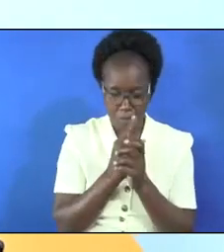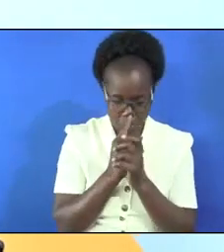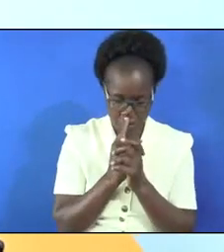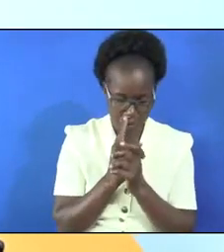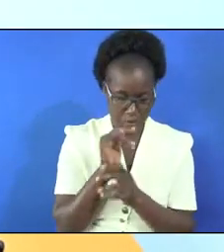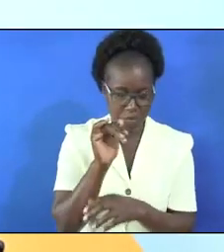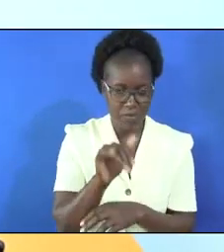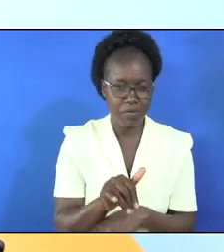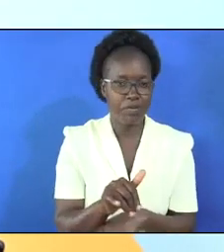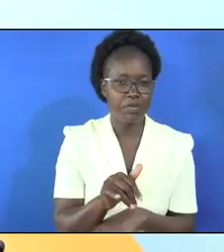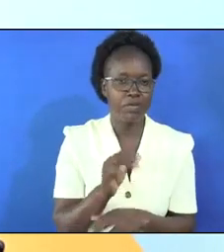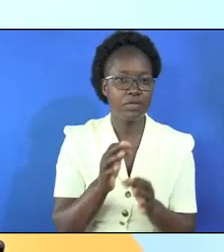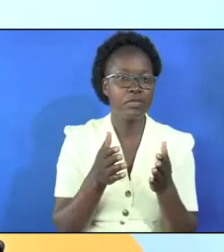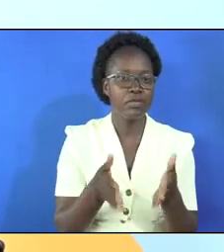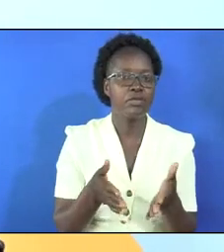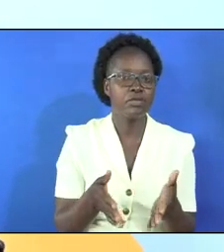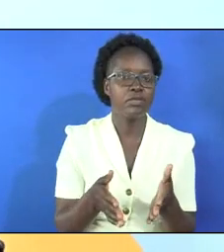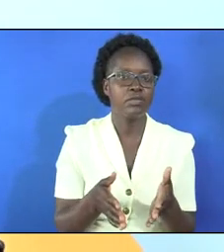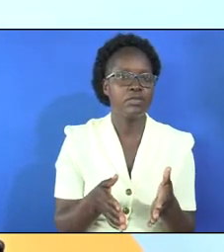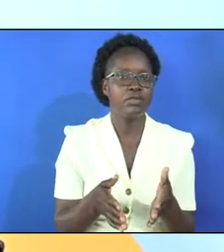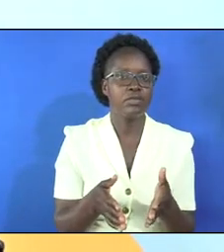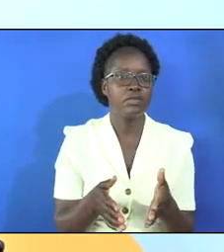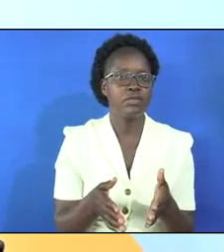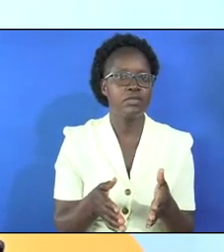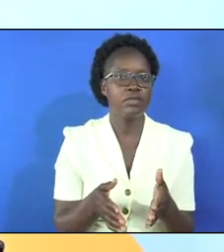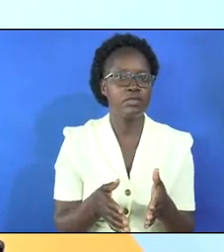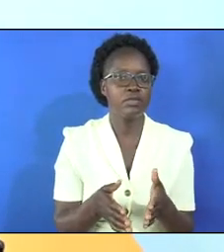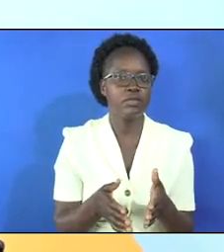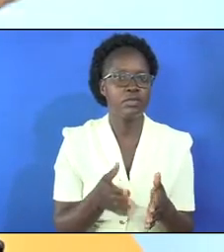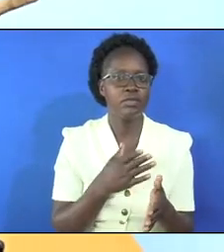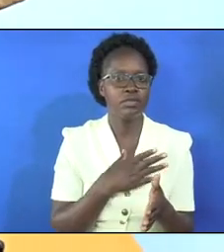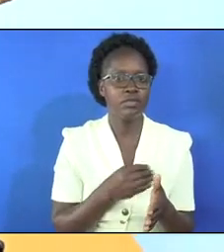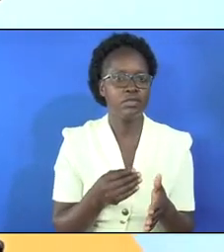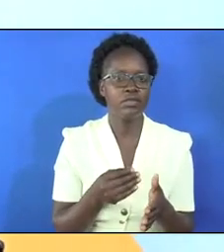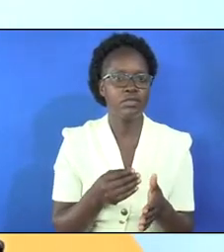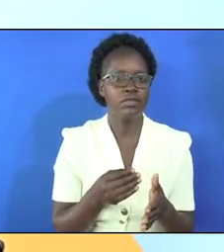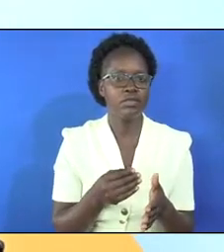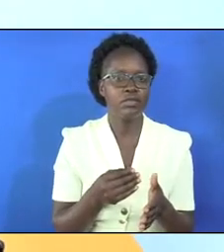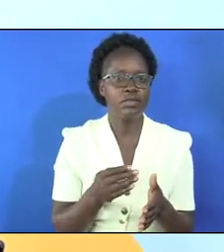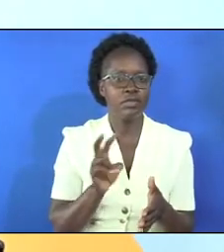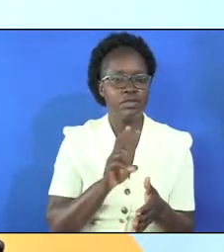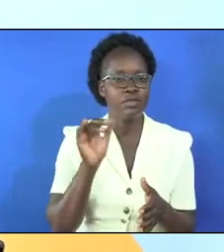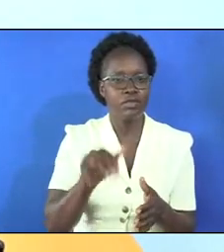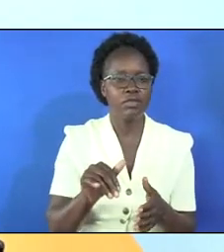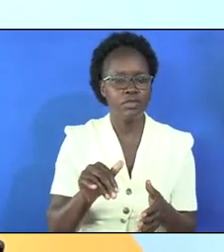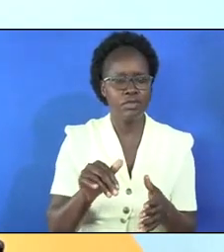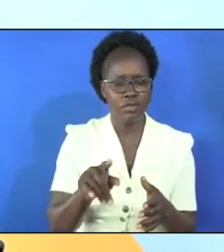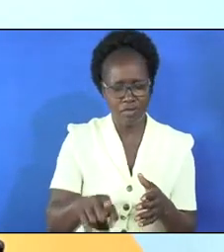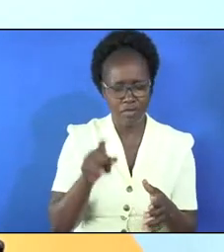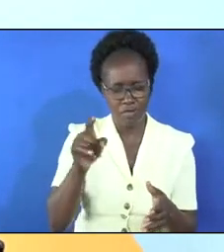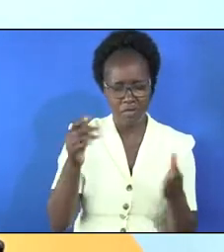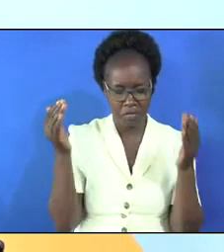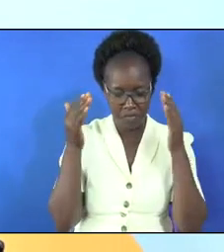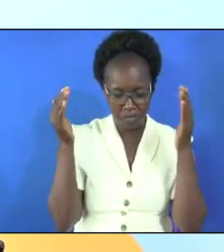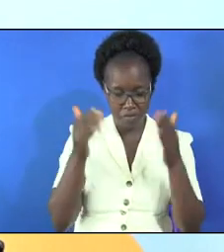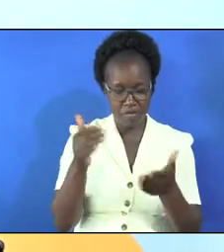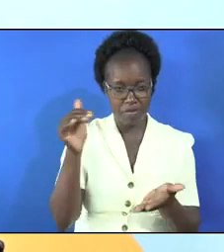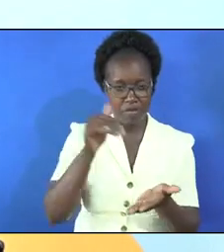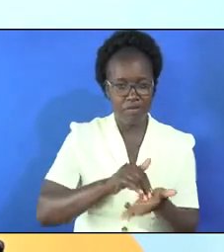so that if you are here and you see that you need to recommit yourself